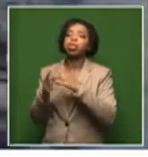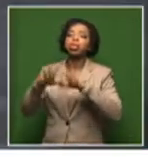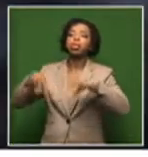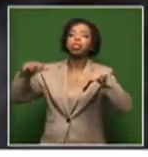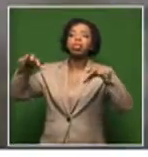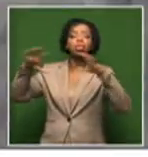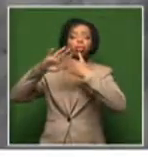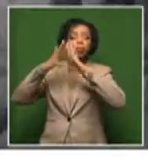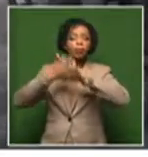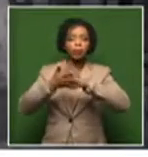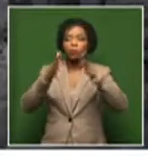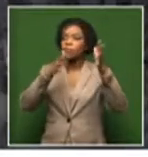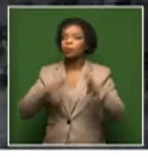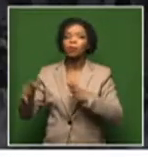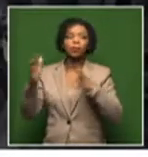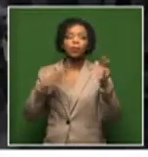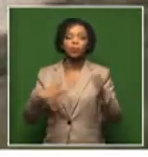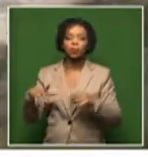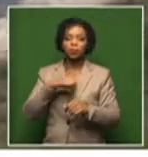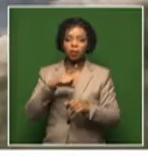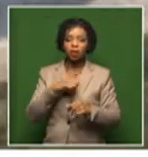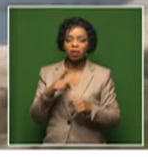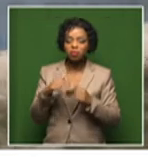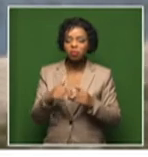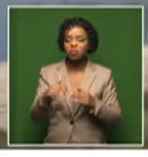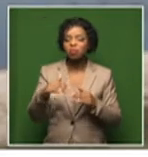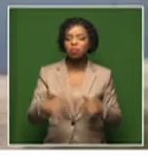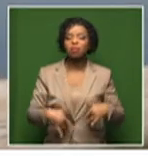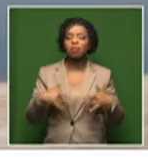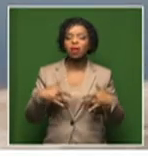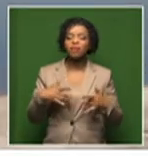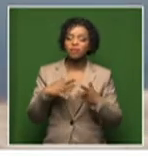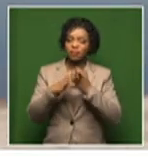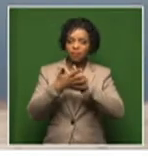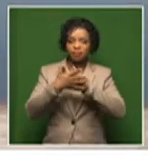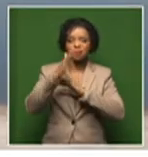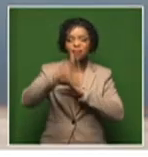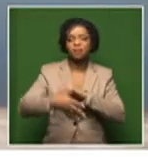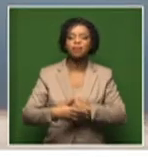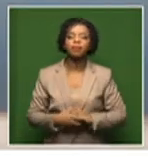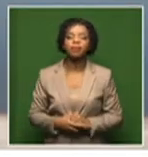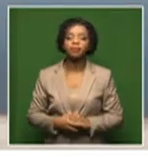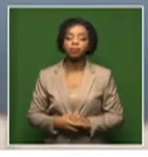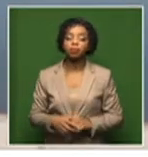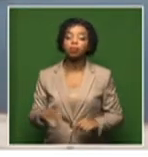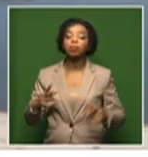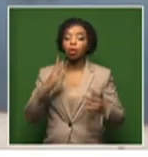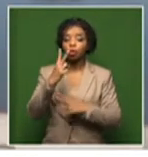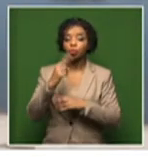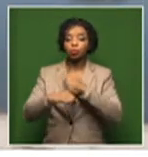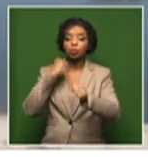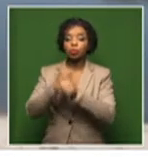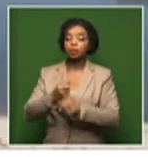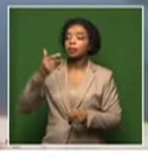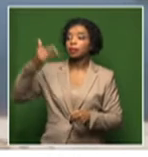for there will be no tomorrow. It was after the hardships faced two years ago, during a period of severe